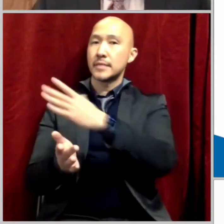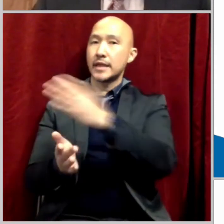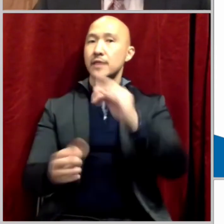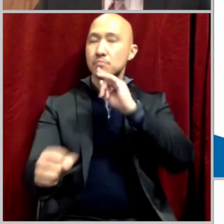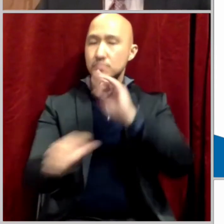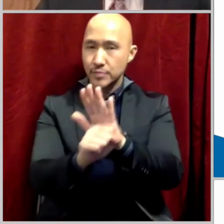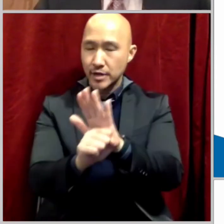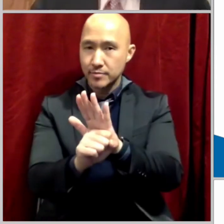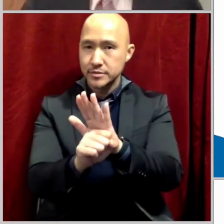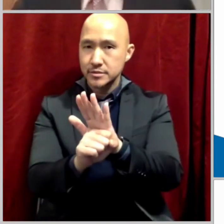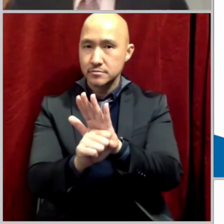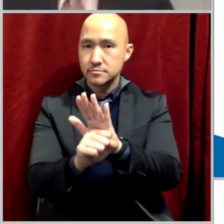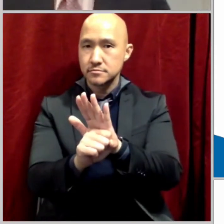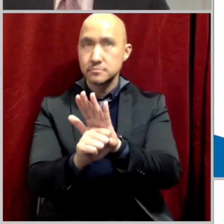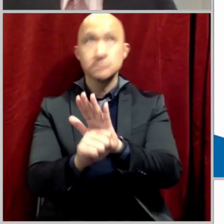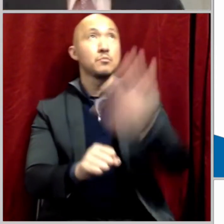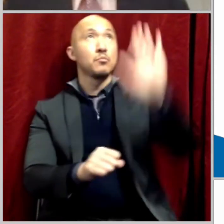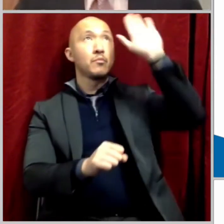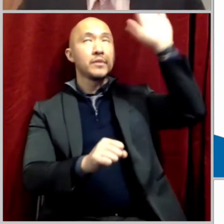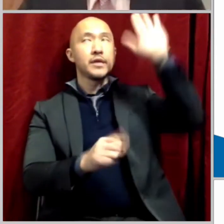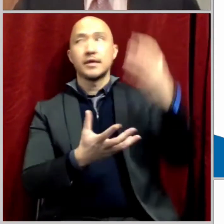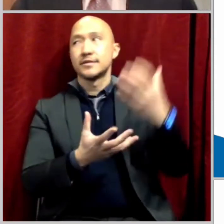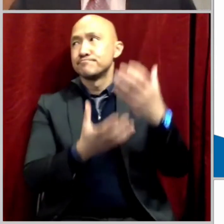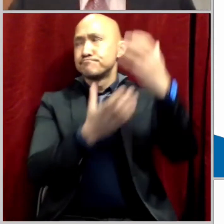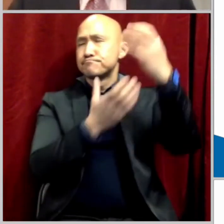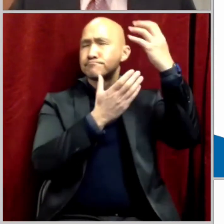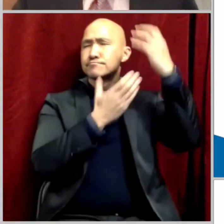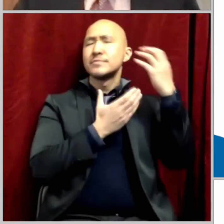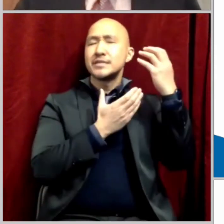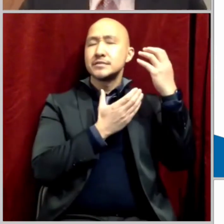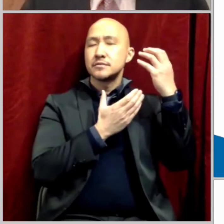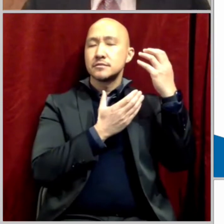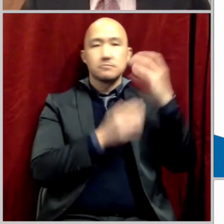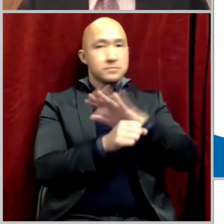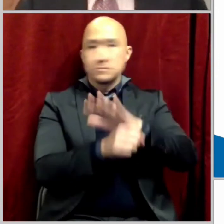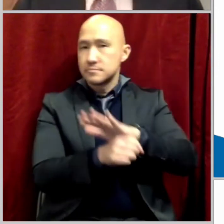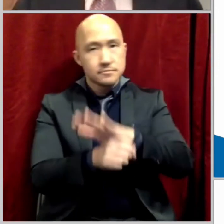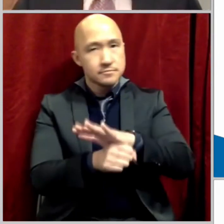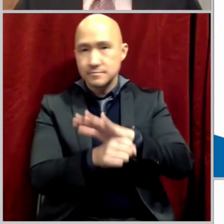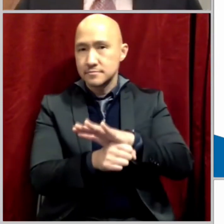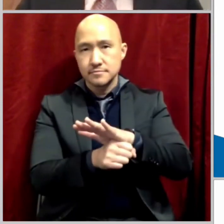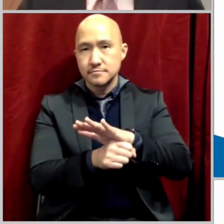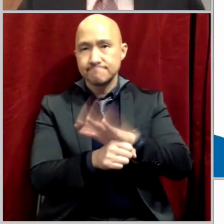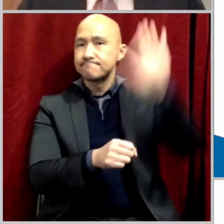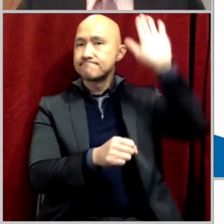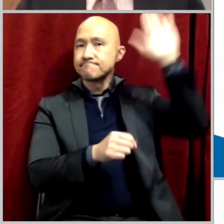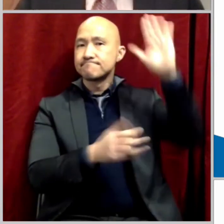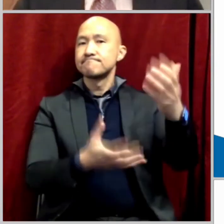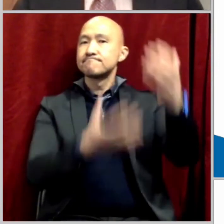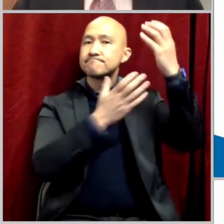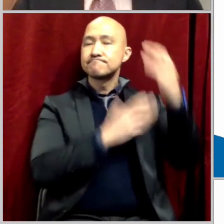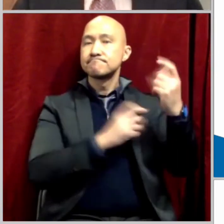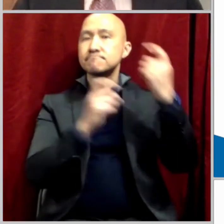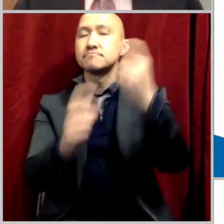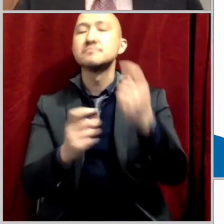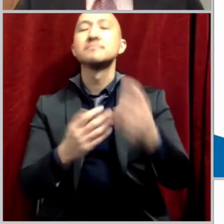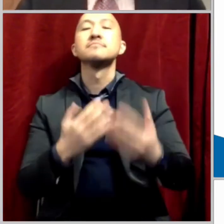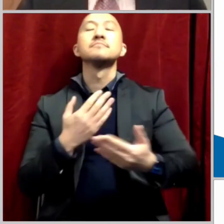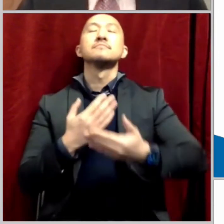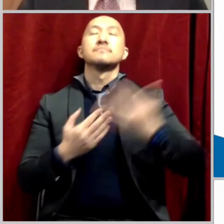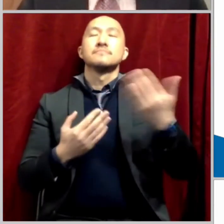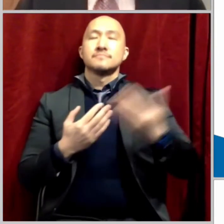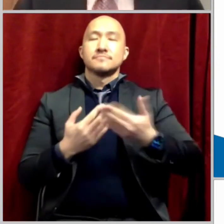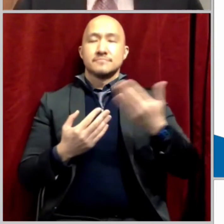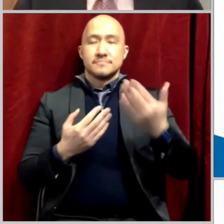easy. That may be confusing to us because we know the Christian life is not necessarily an easy life. But you have to see the kindness in this. In fact, the